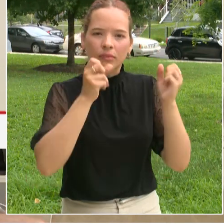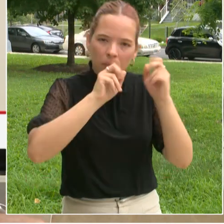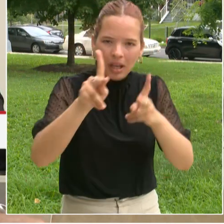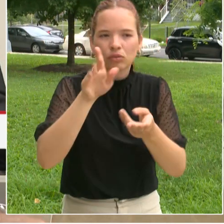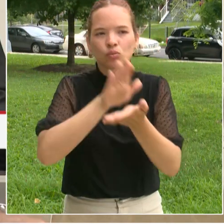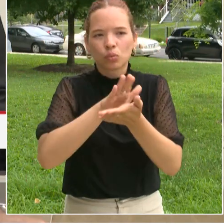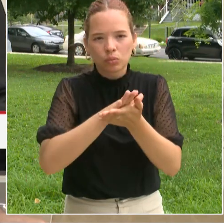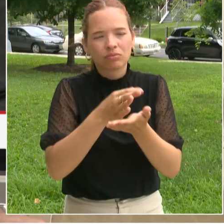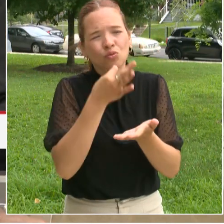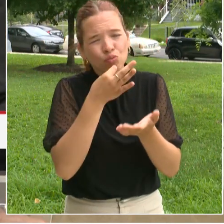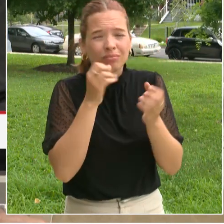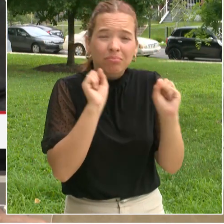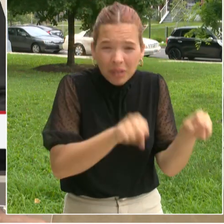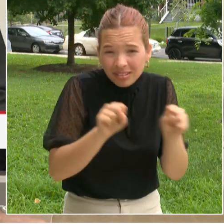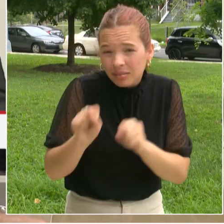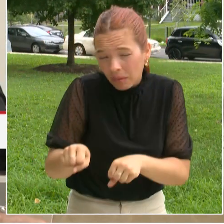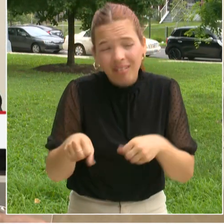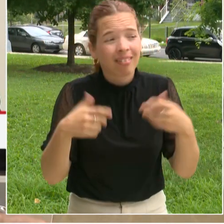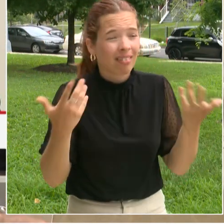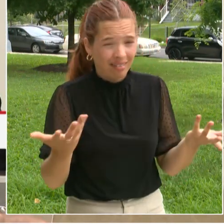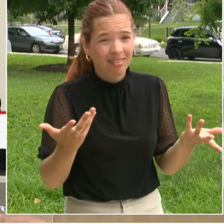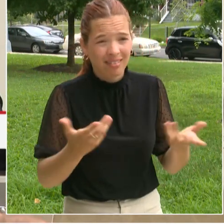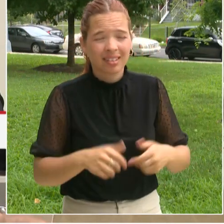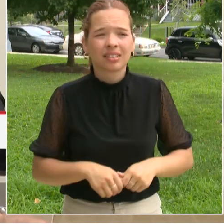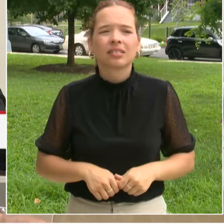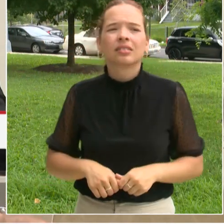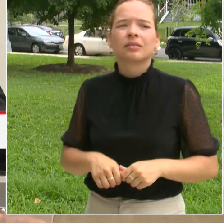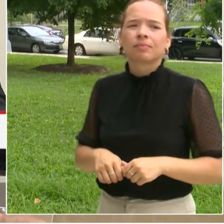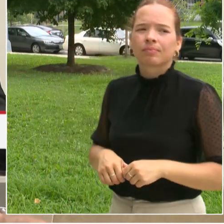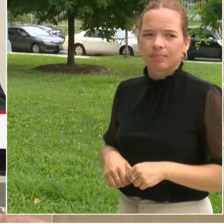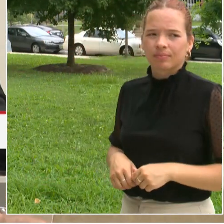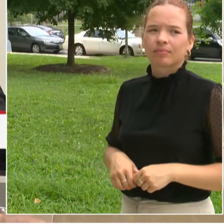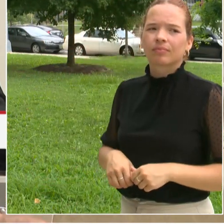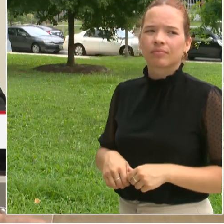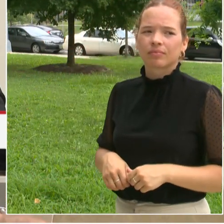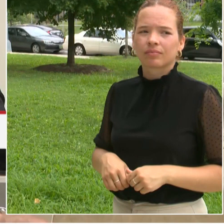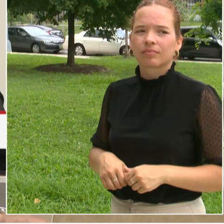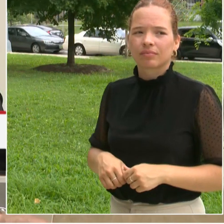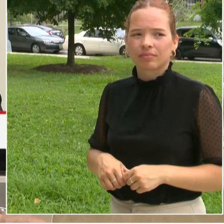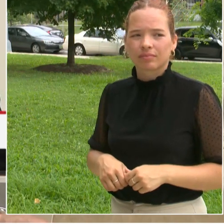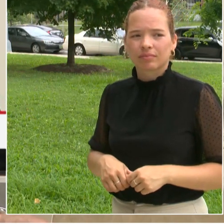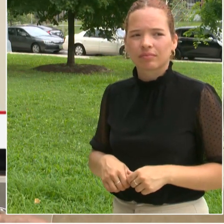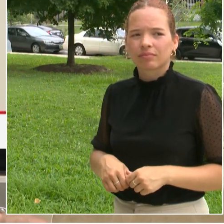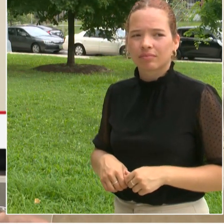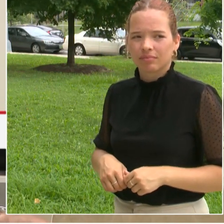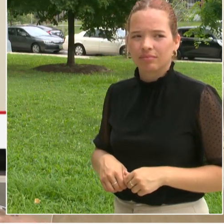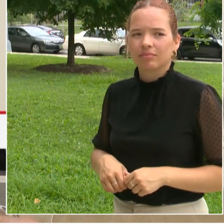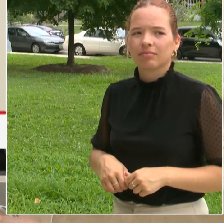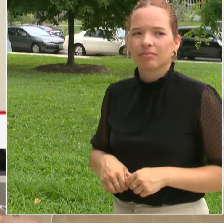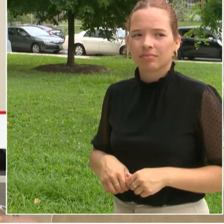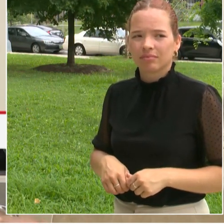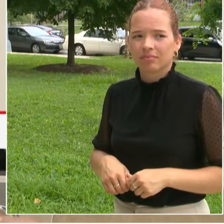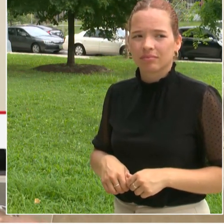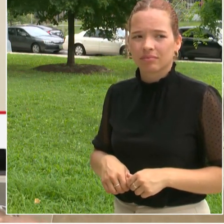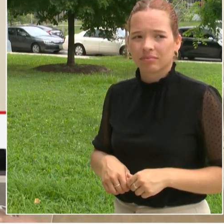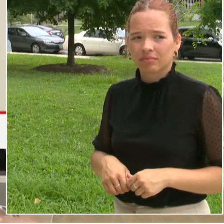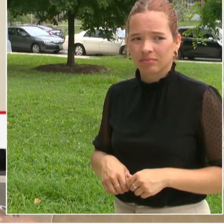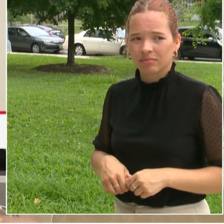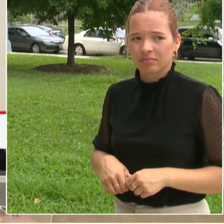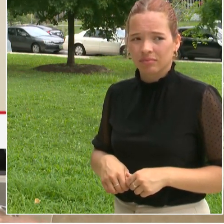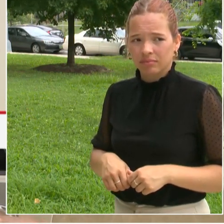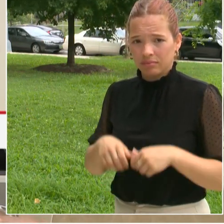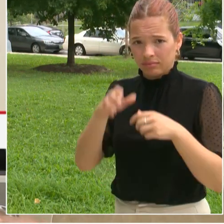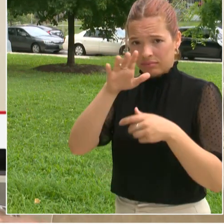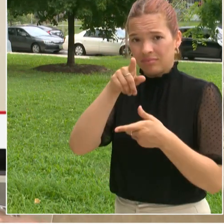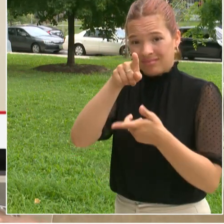Like a silly question are some of those things available on using a phone and I ask because I've taught in school districts where the digital